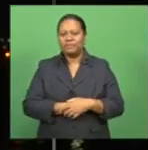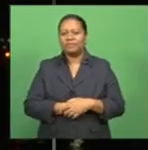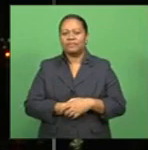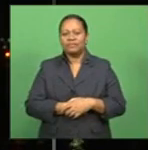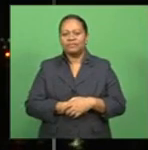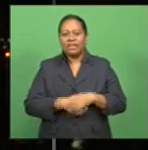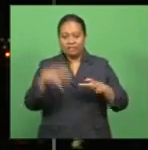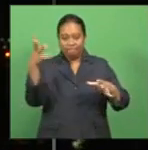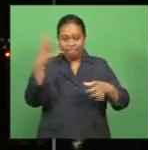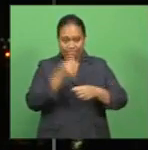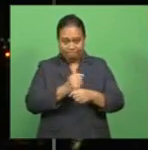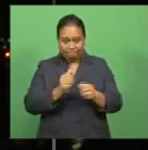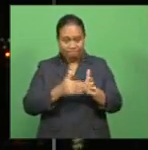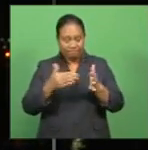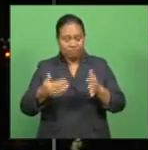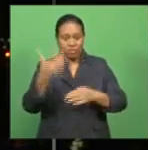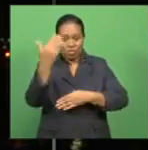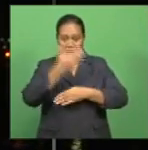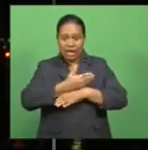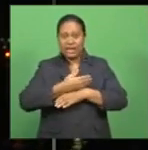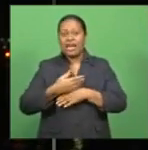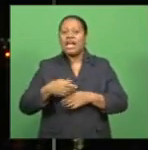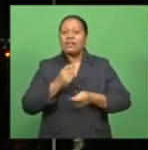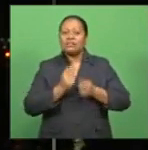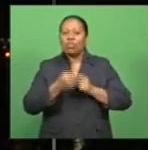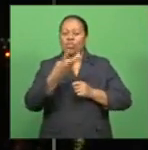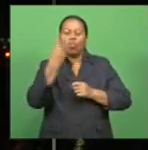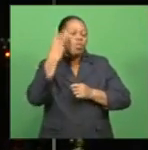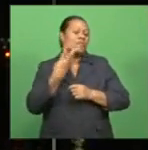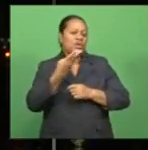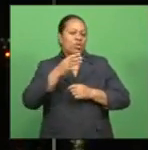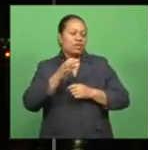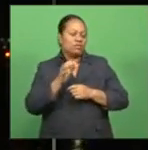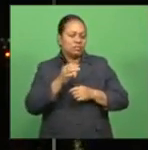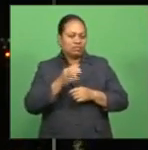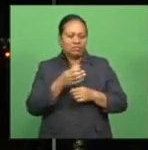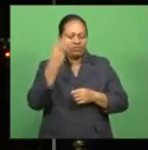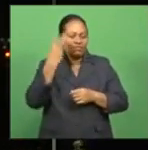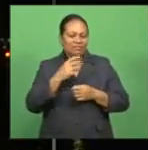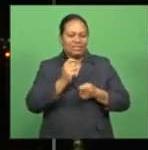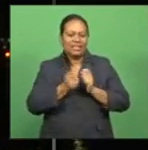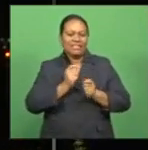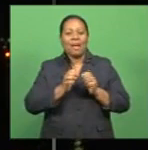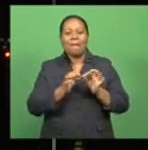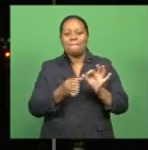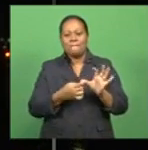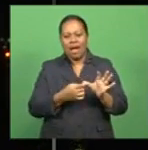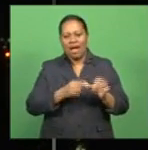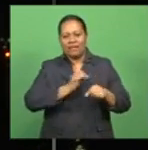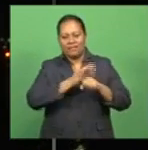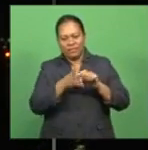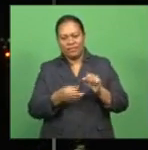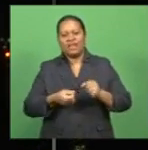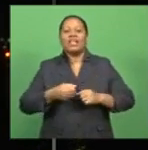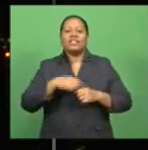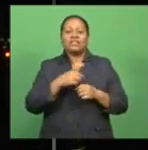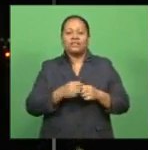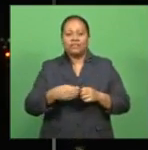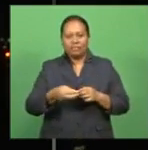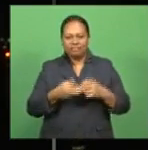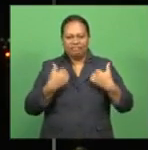Recapping the main stories for tonight, a woman tests positive for COVID-19 in bar. Three recover from coronavirus